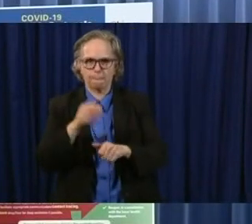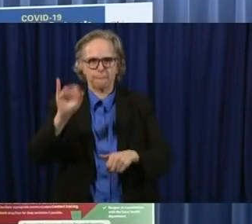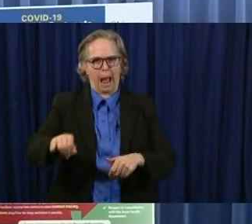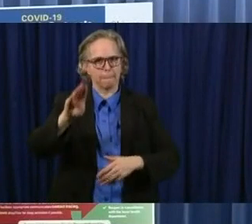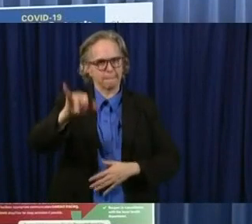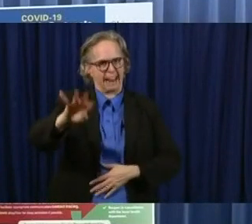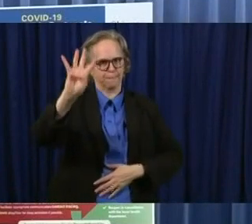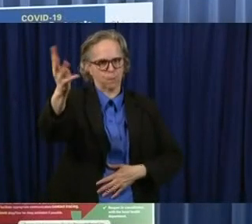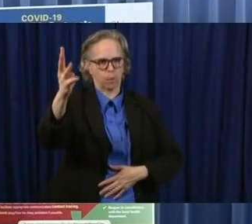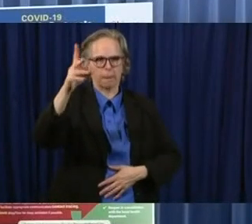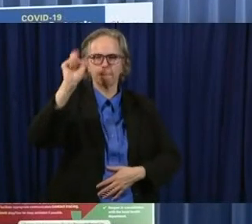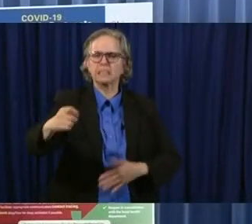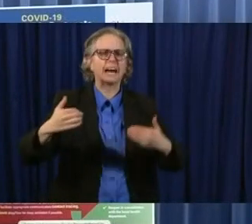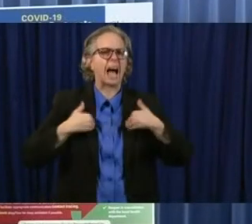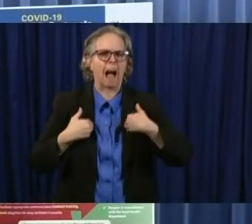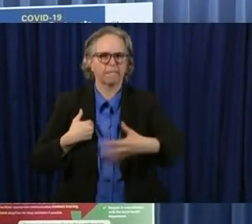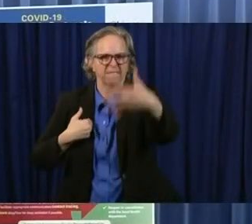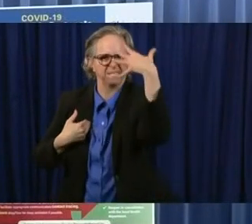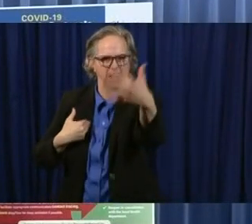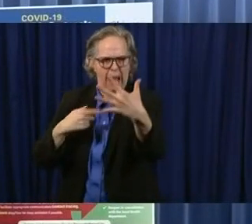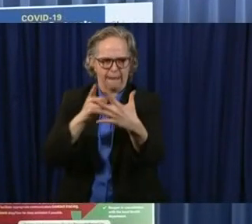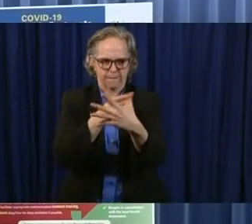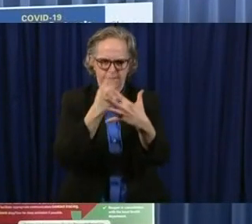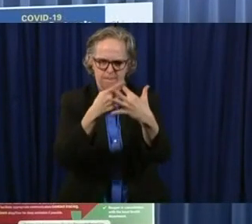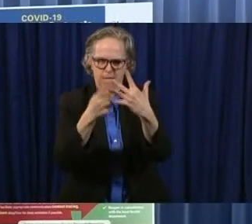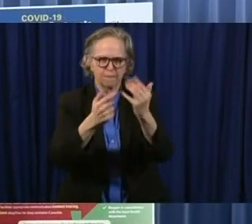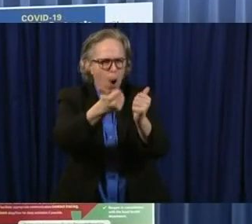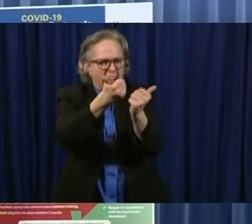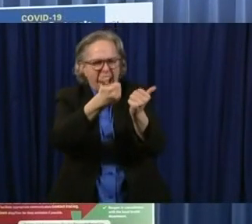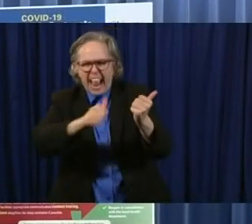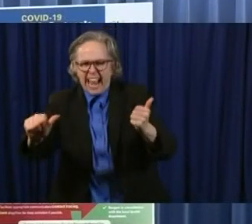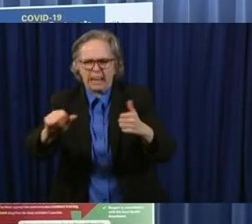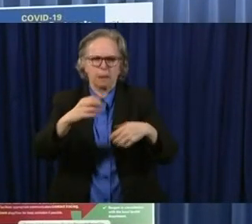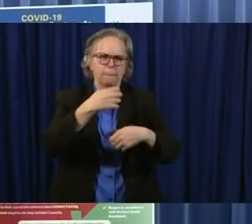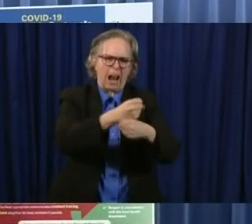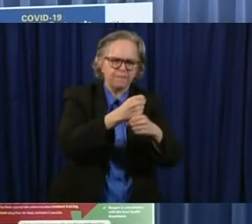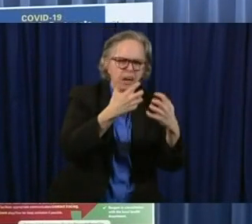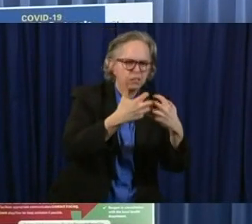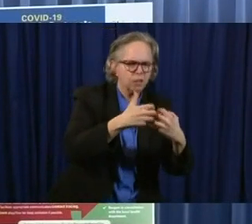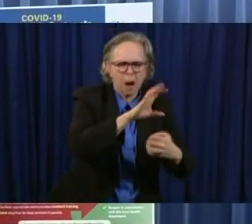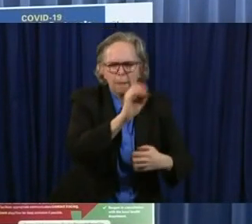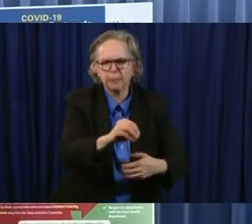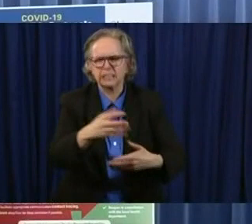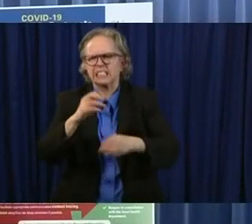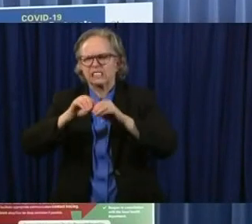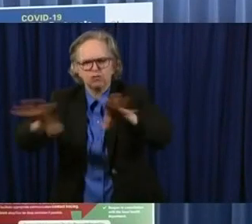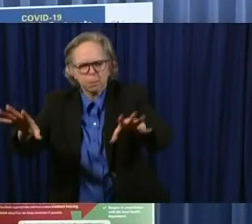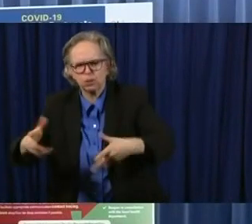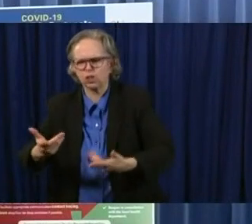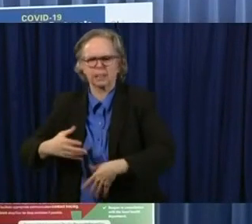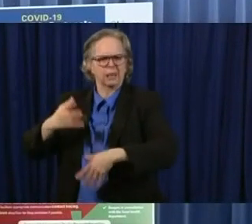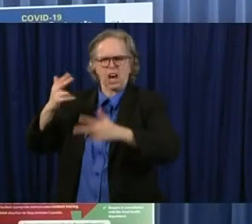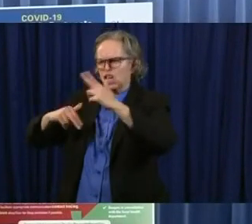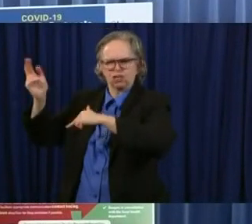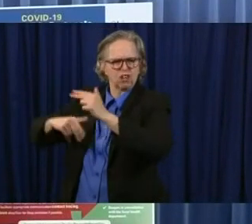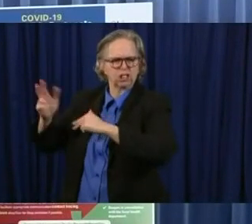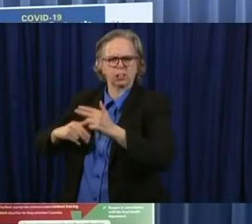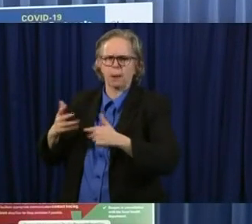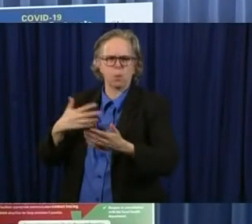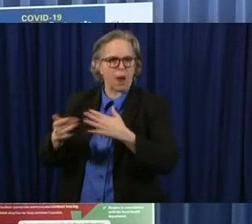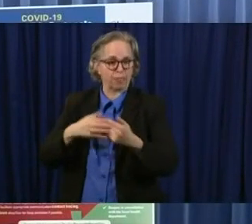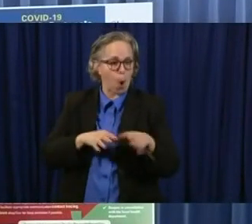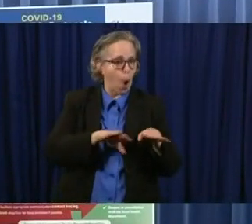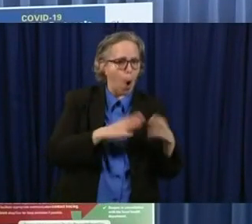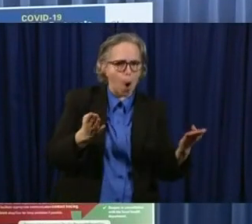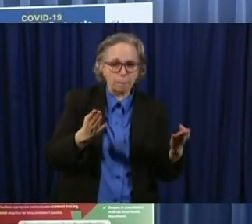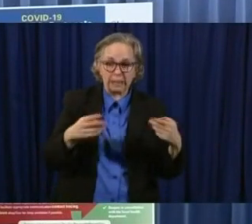any manufacturing, any distribution, any construction, whether that was open before or, or not. Um, again,